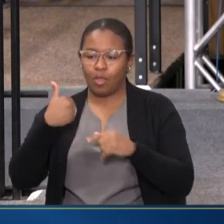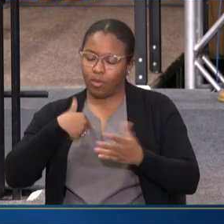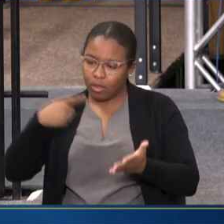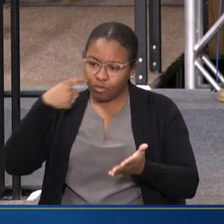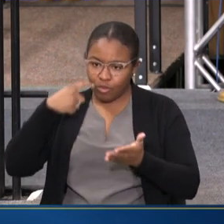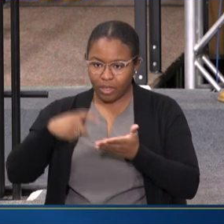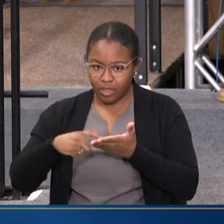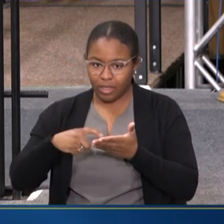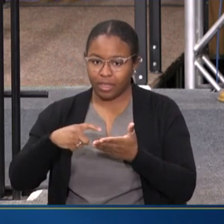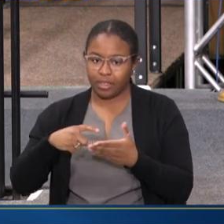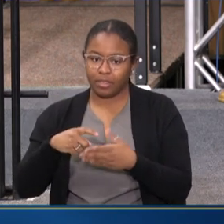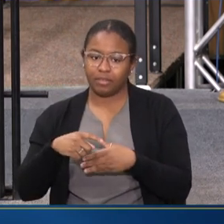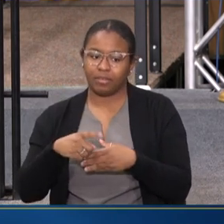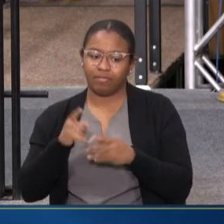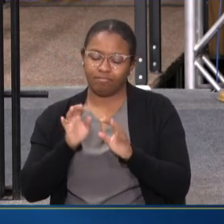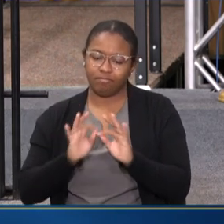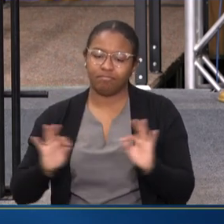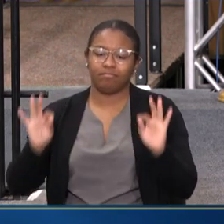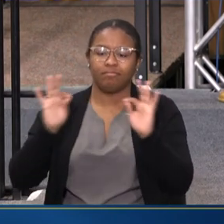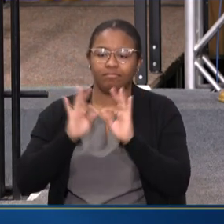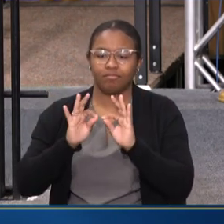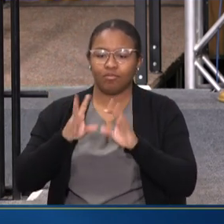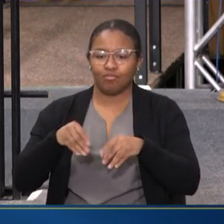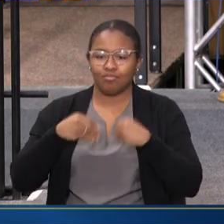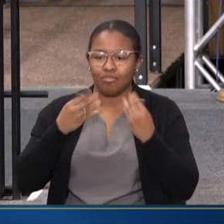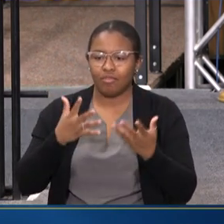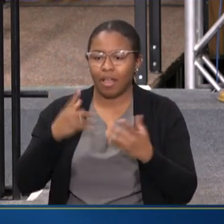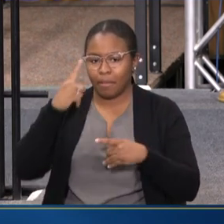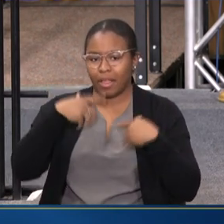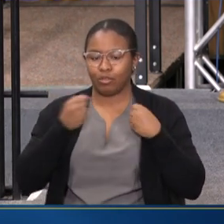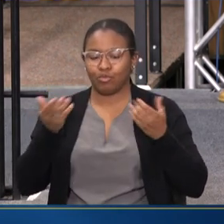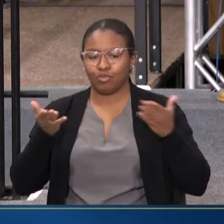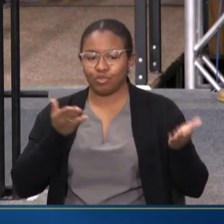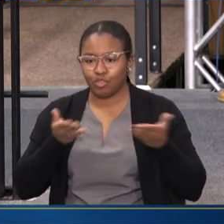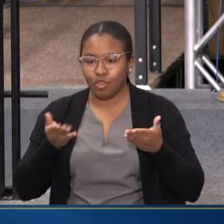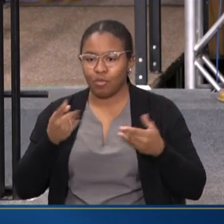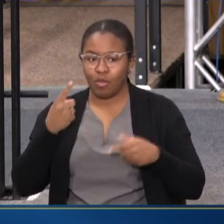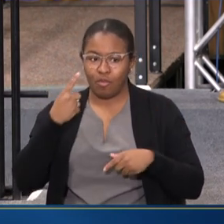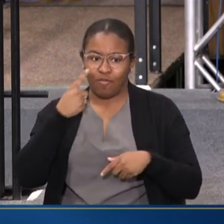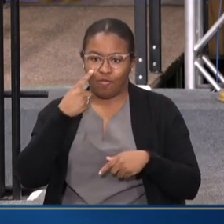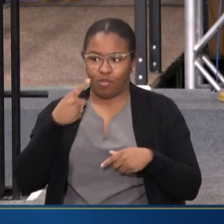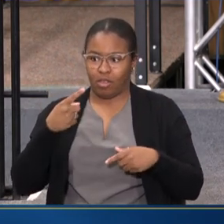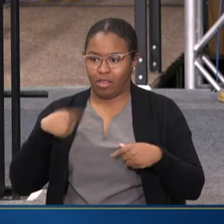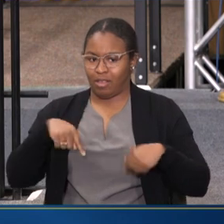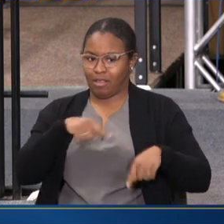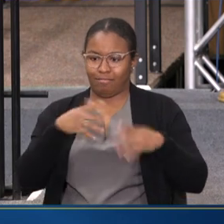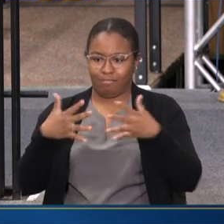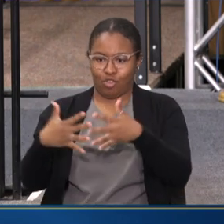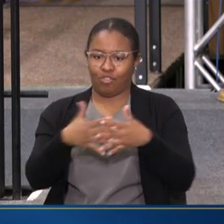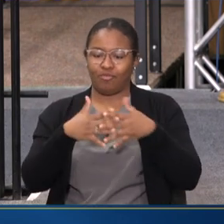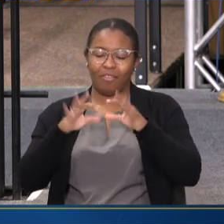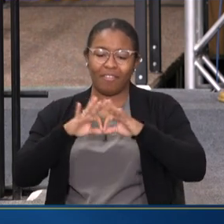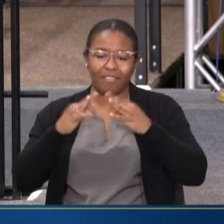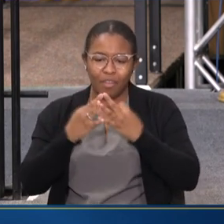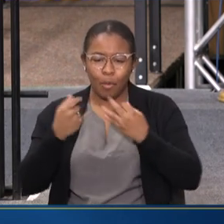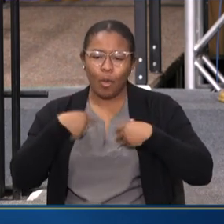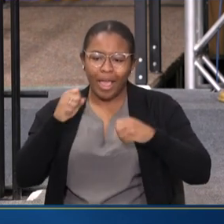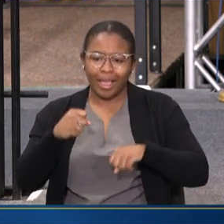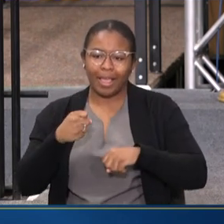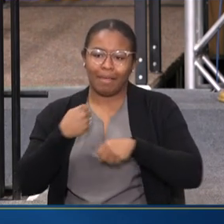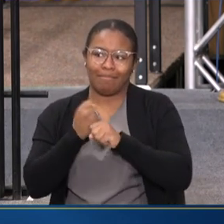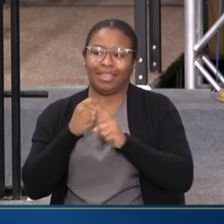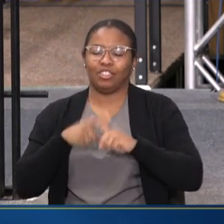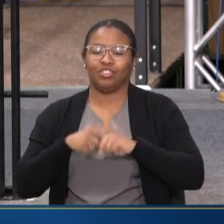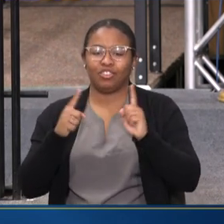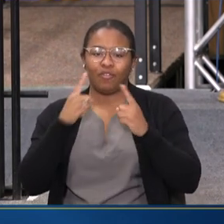RECOGNIZE THE IMPORTANCE OF PROVIDING MENTAL HEALTH SERVICES TO OUR AMERICAN FAMILY THAT WE CAN MAKE A DIFFERENCE.